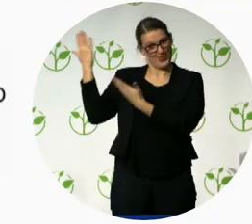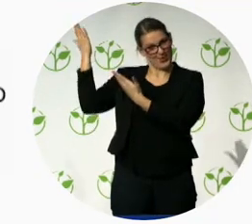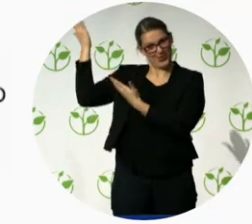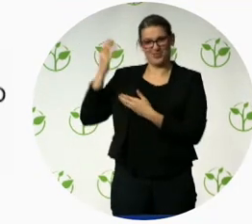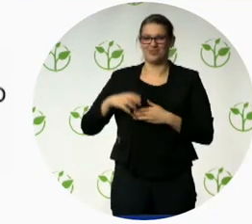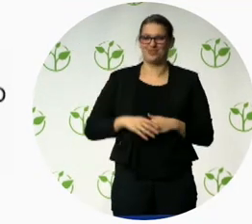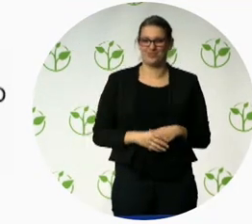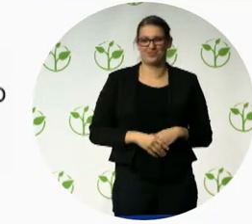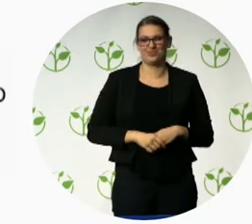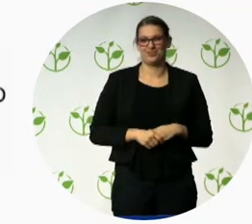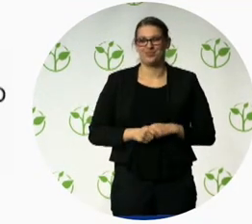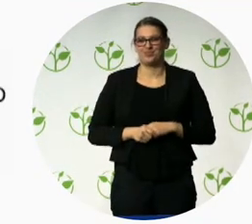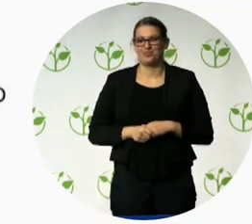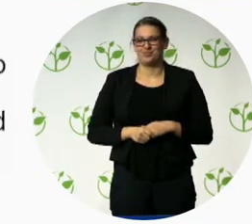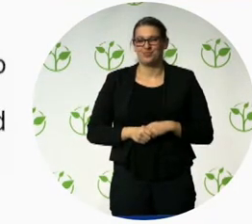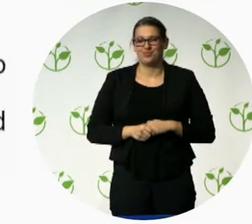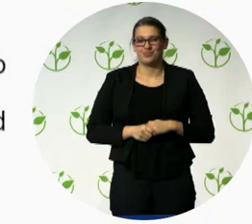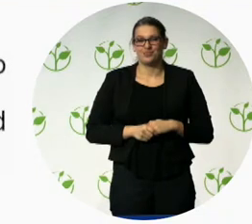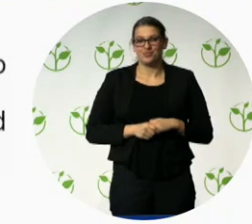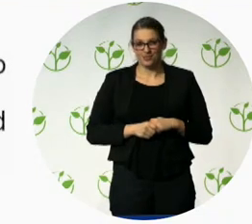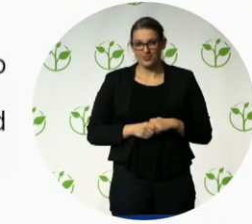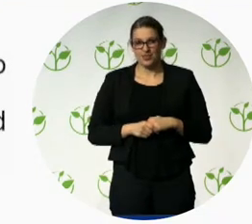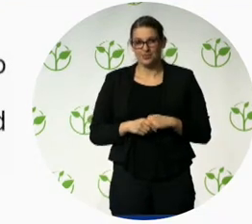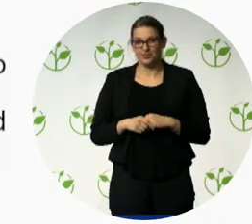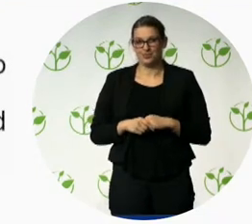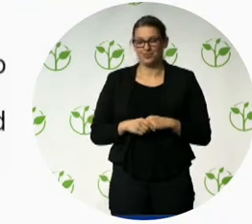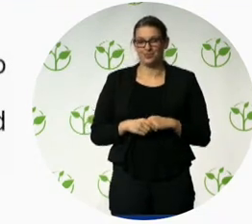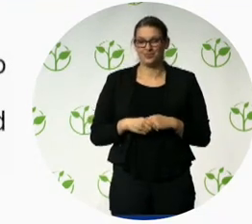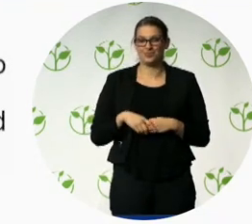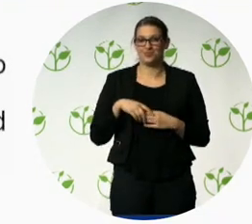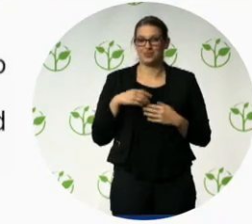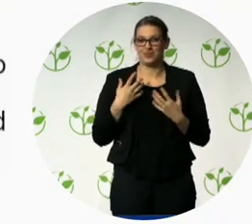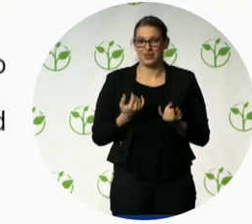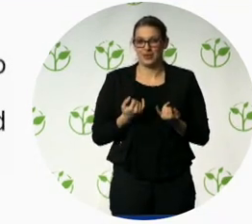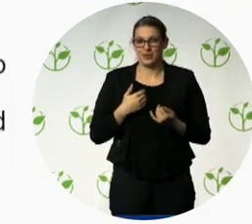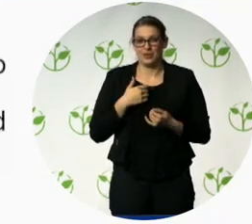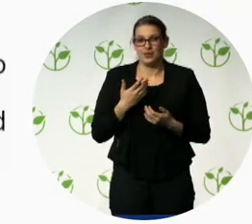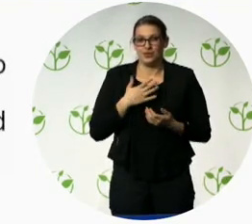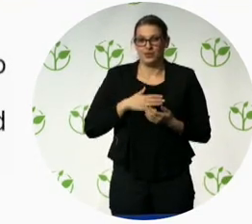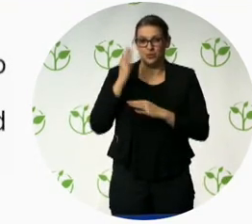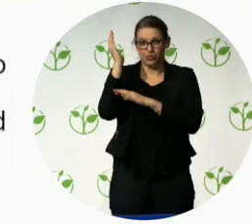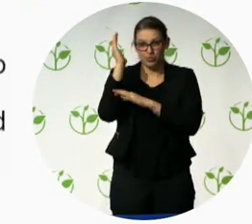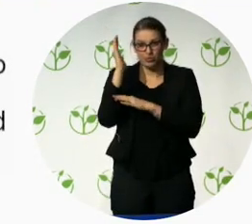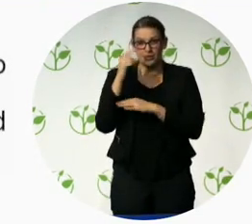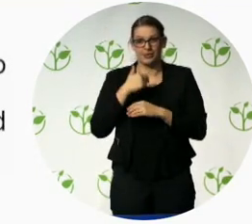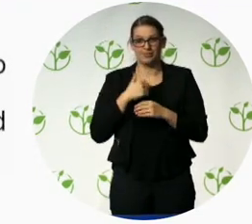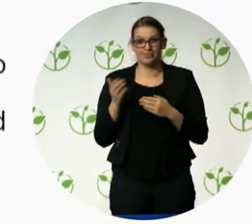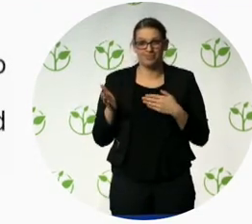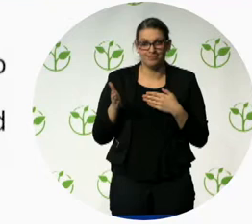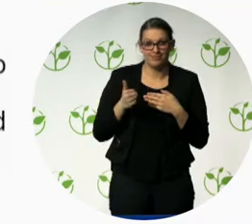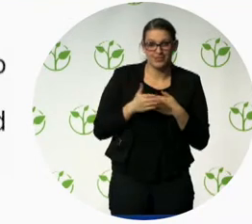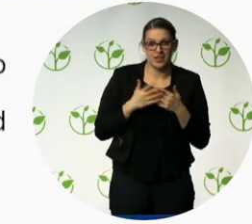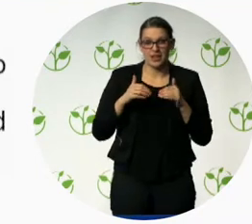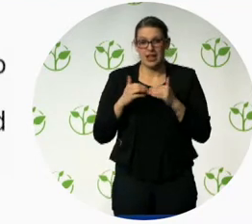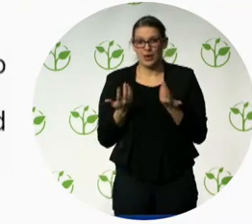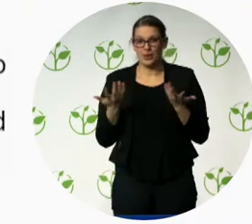So, where do you go next? You've heard the evangelist come and talk to you. Go to Microsoft.com Accessibility. We are not